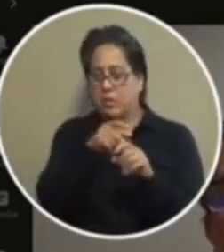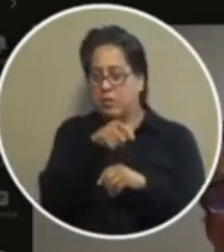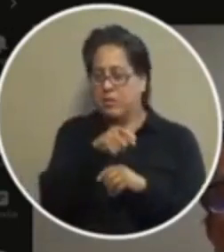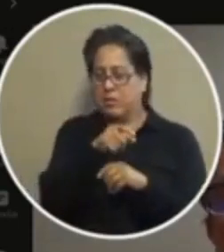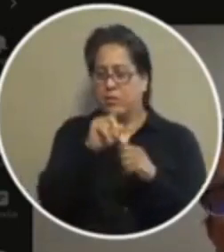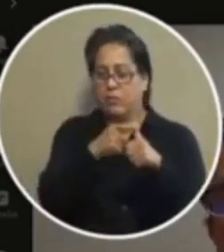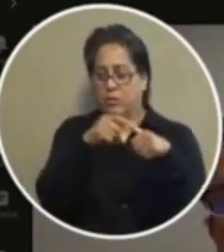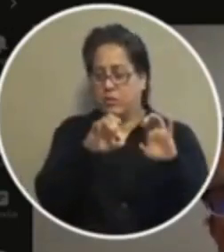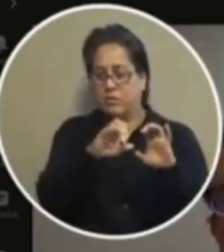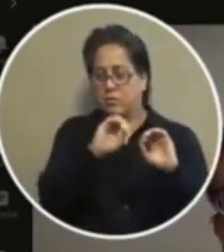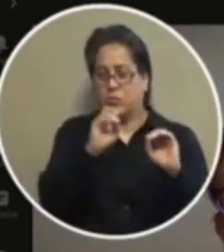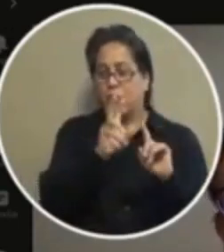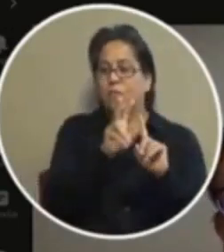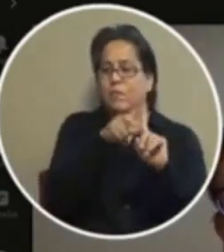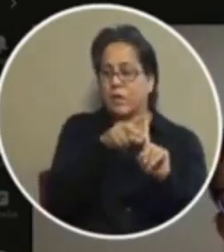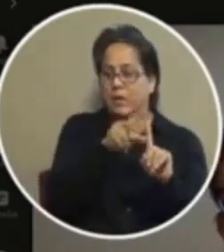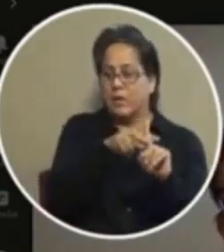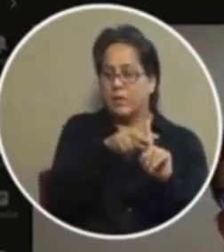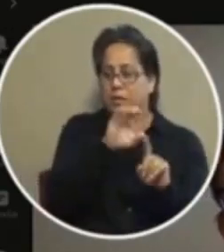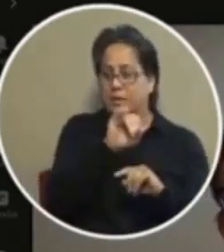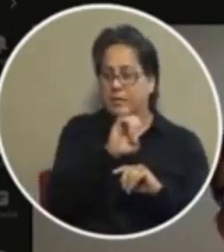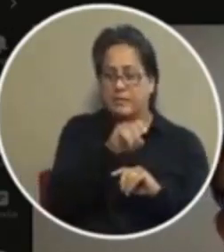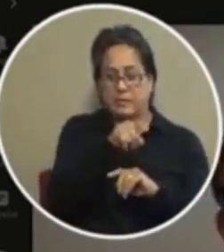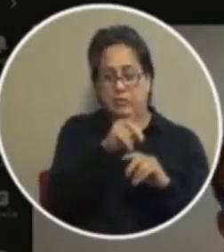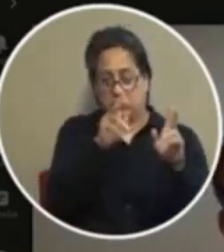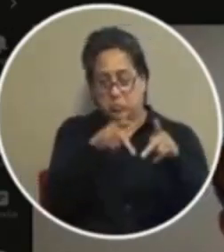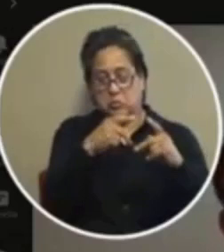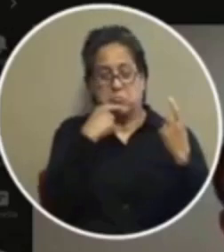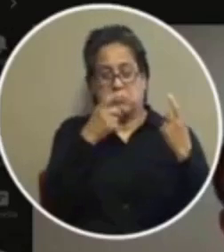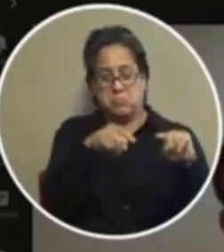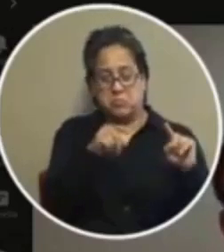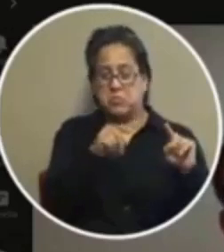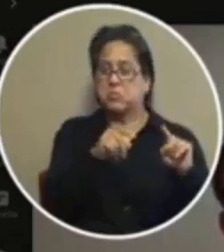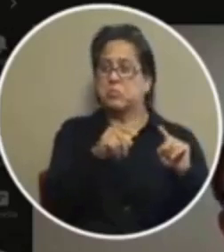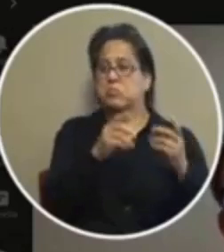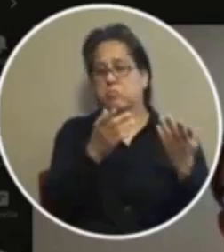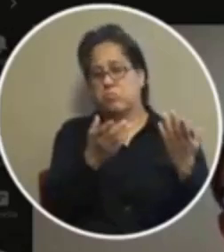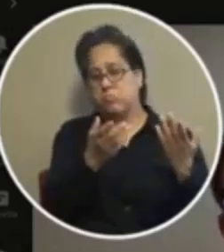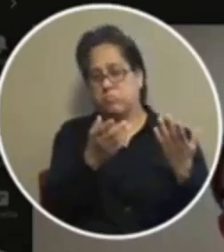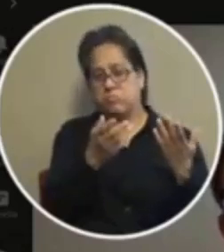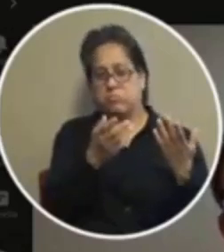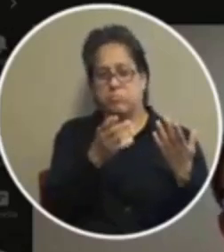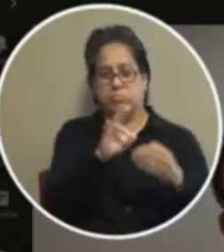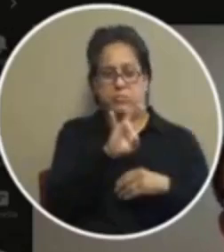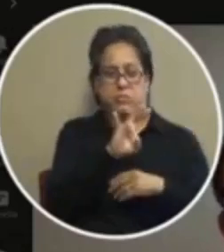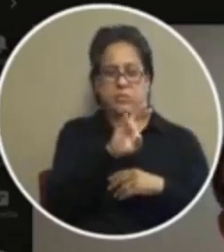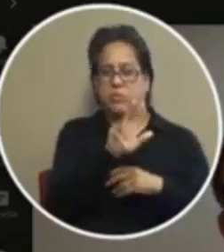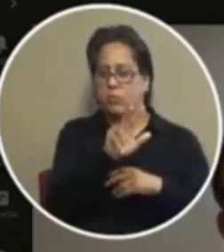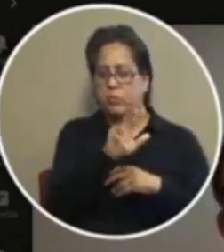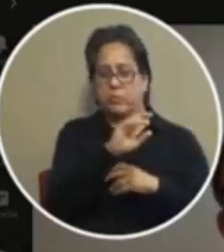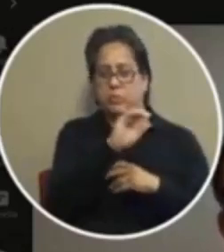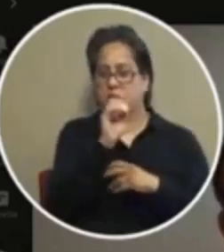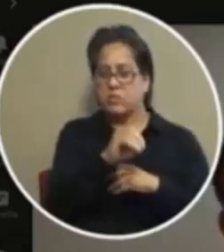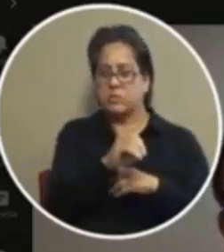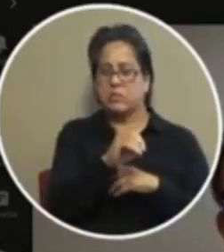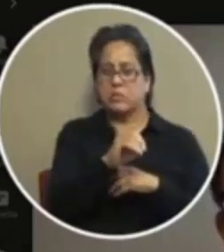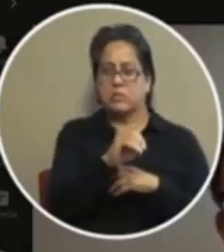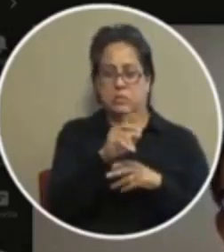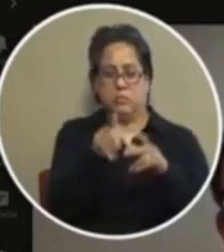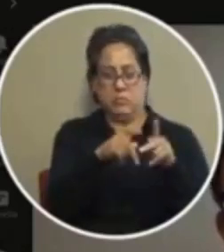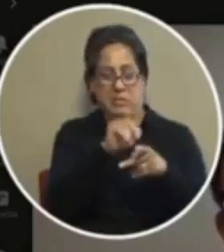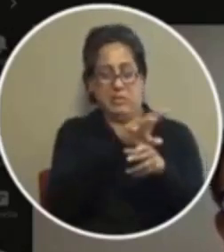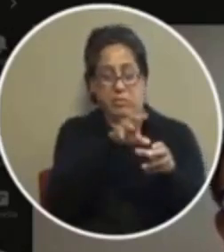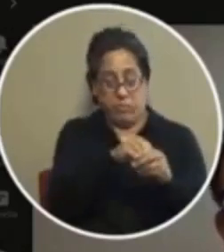on those cases that are successful right about 70 to 70 73 percent of those who